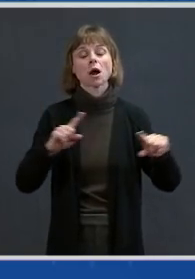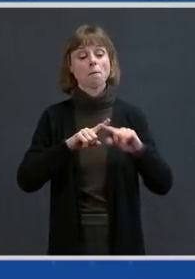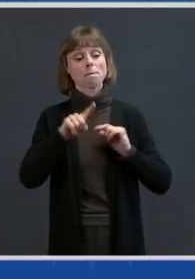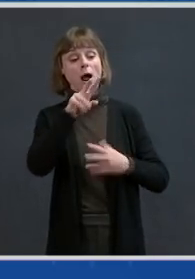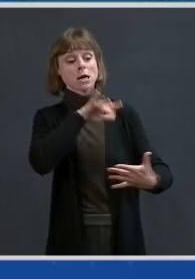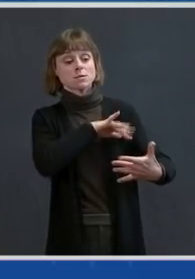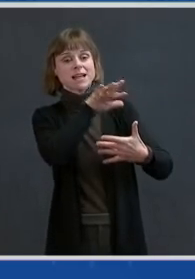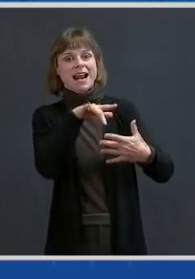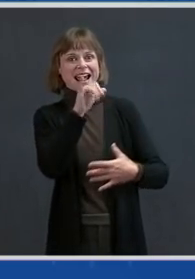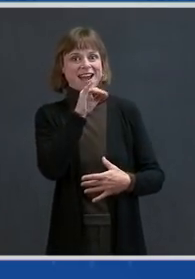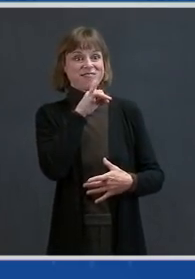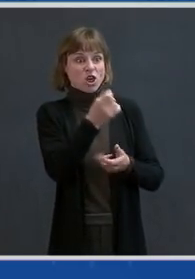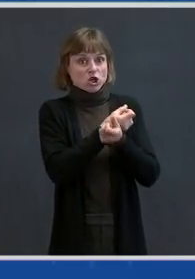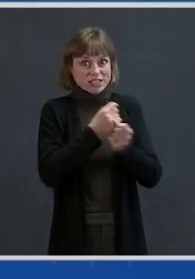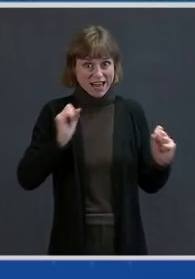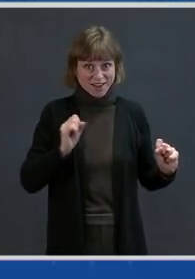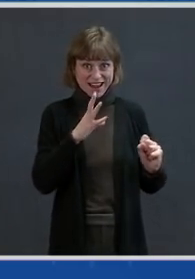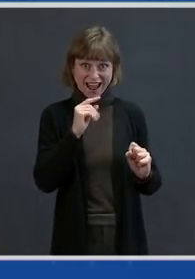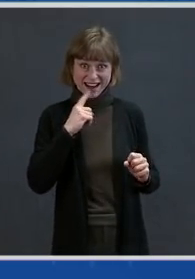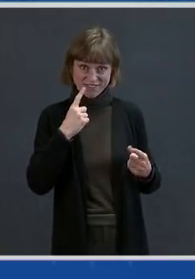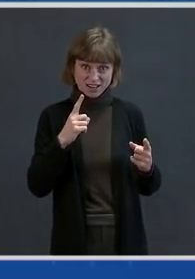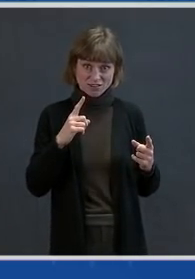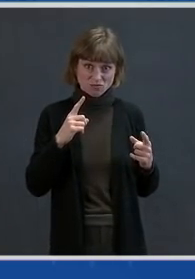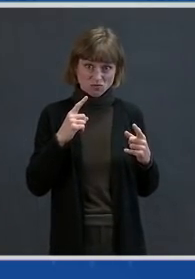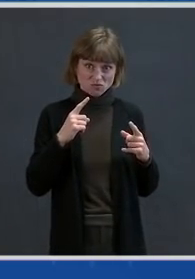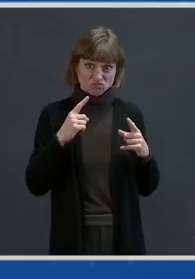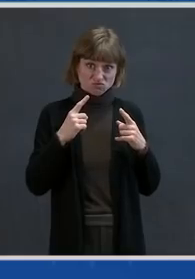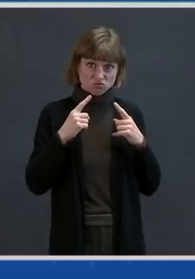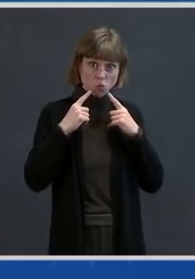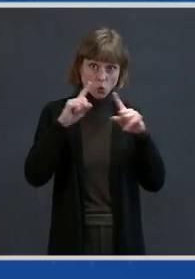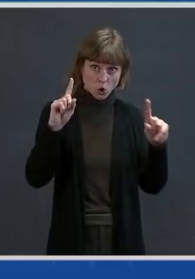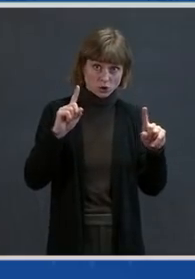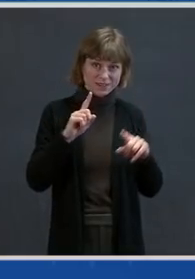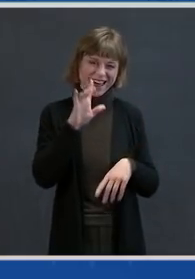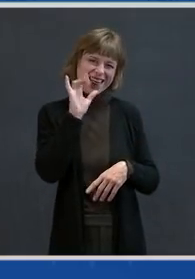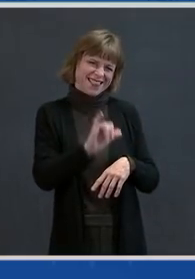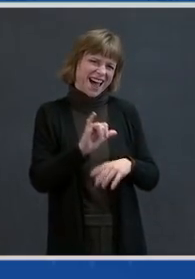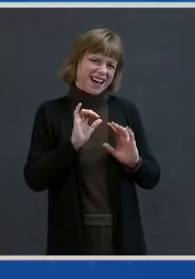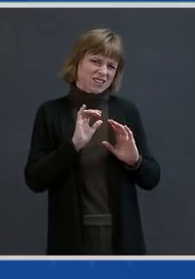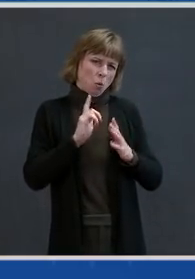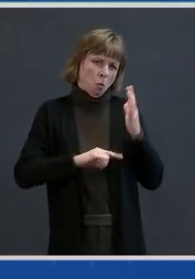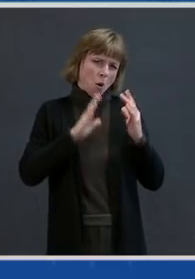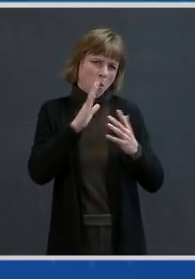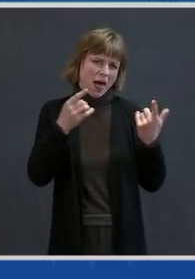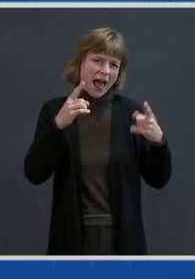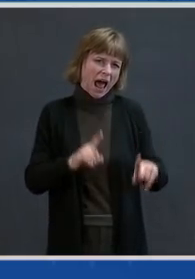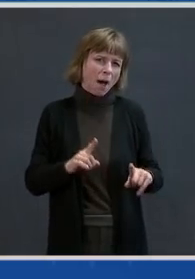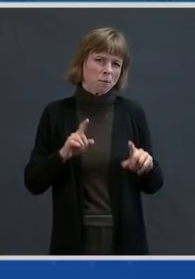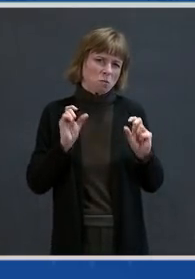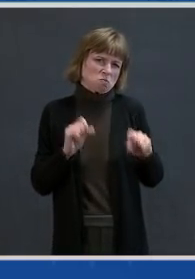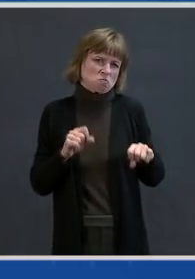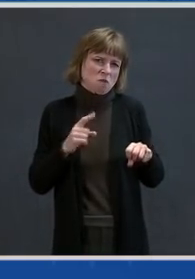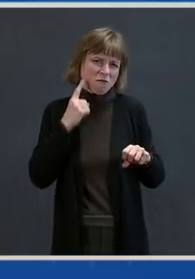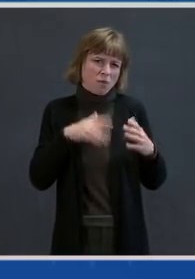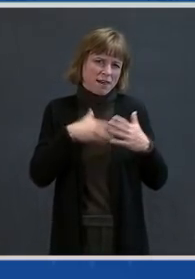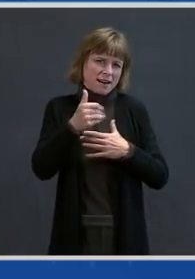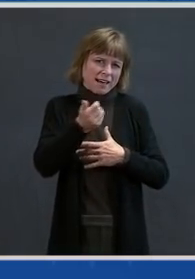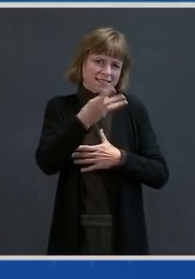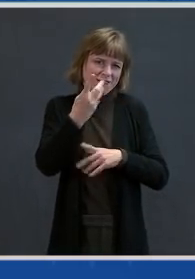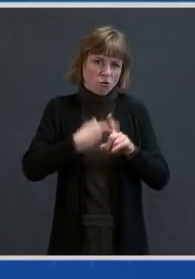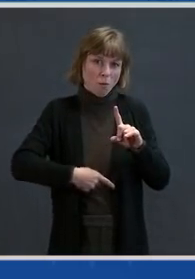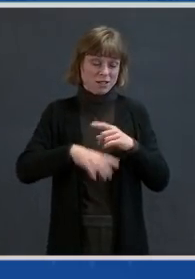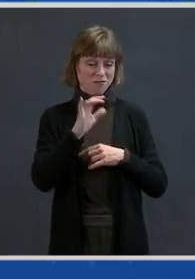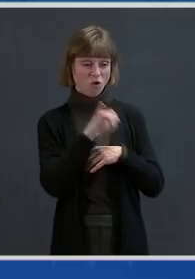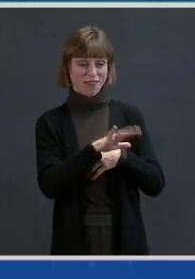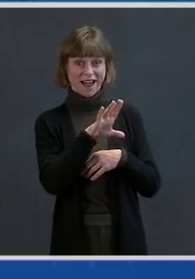immunogenicity. And that is the way things will likely go over the next several months, as this company and